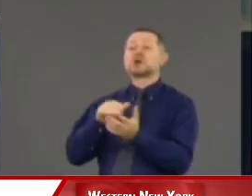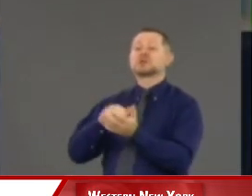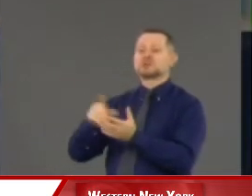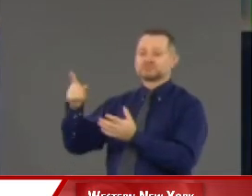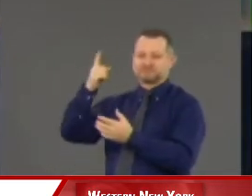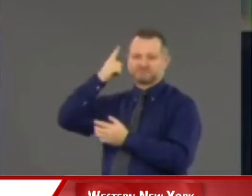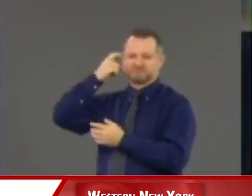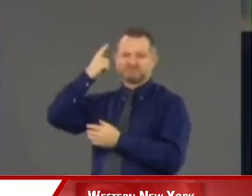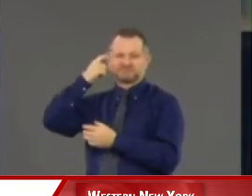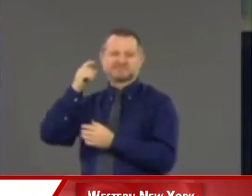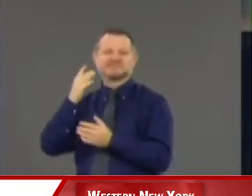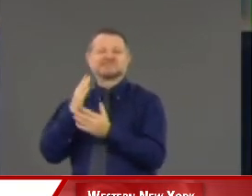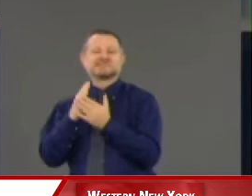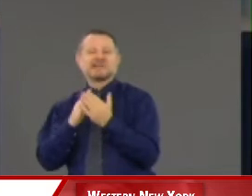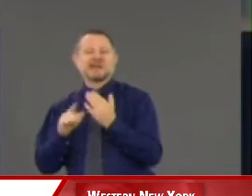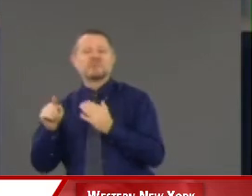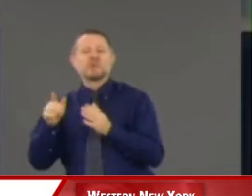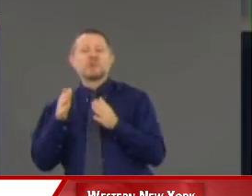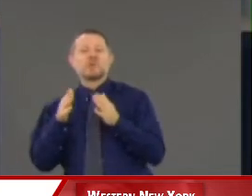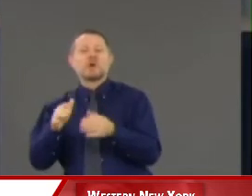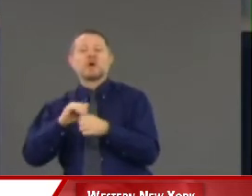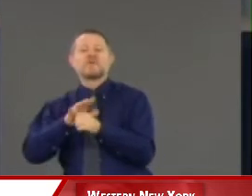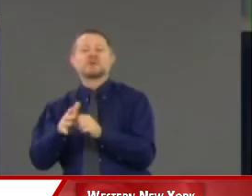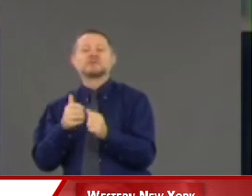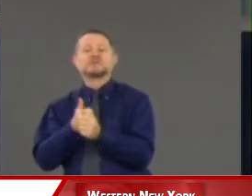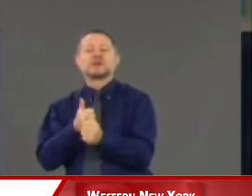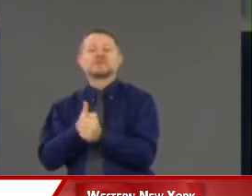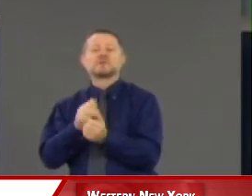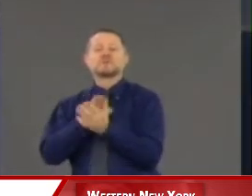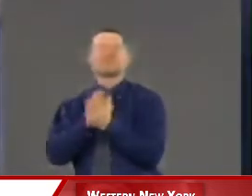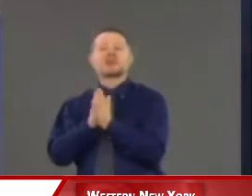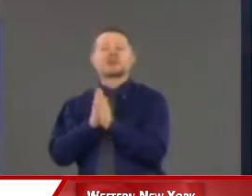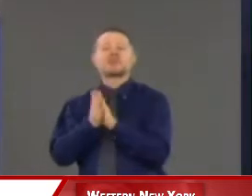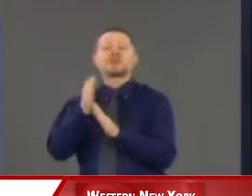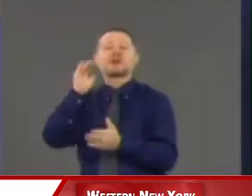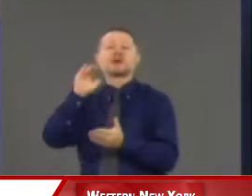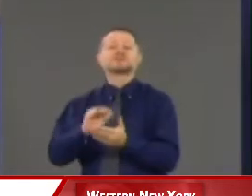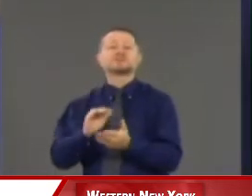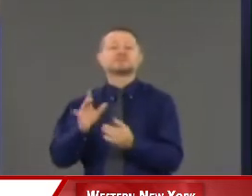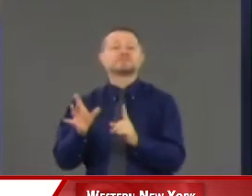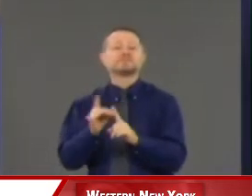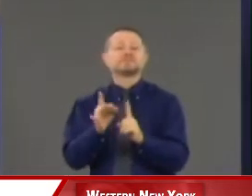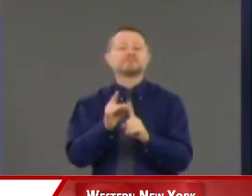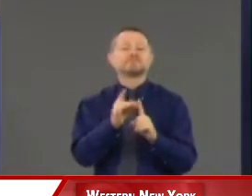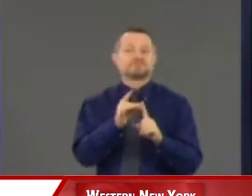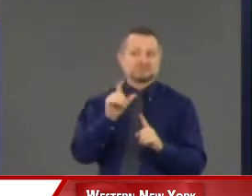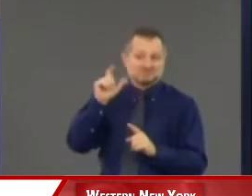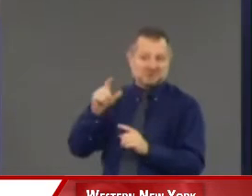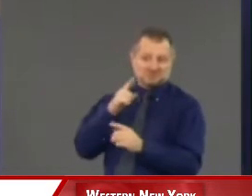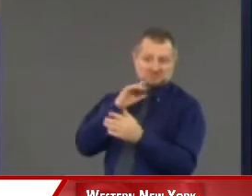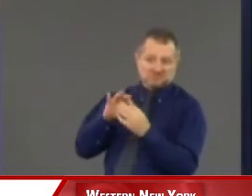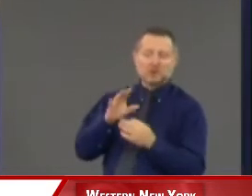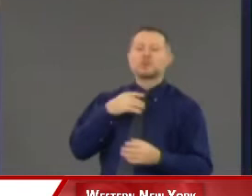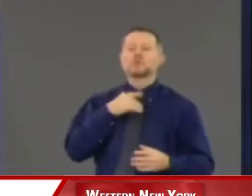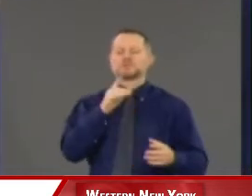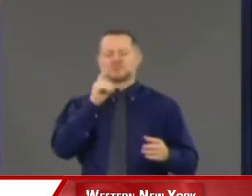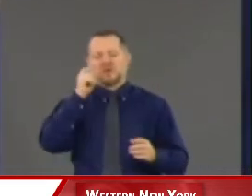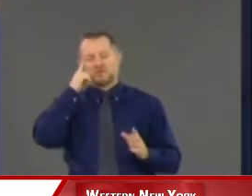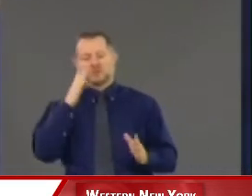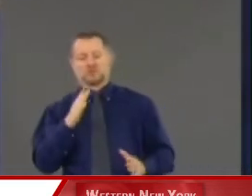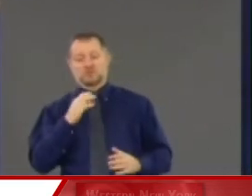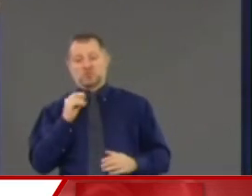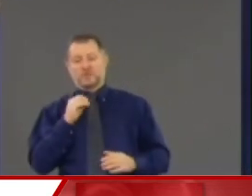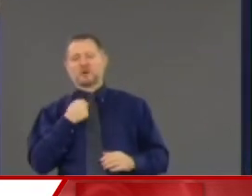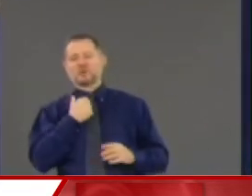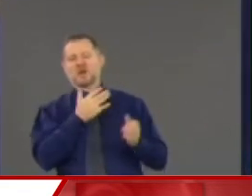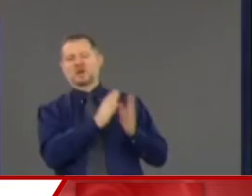some small way, COVID has become a tiny bit less weak? I'll ask you, Dr. Turensa. But let me just, the outside